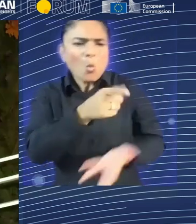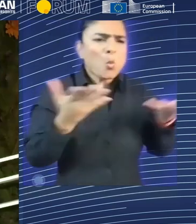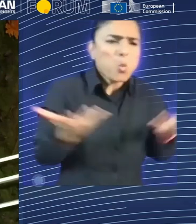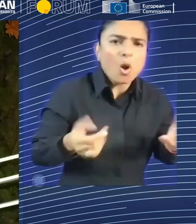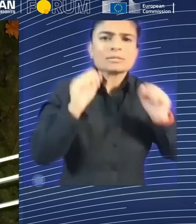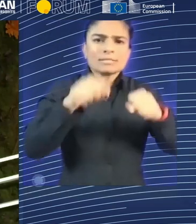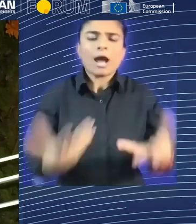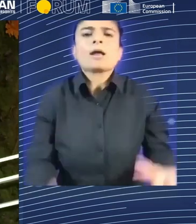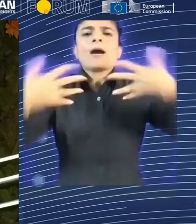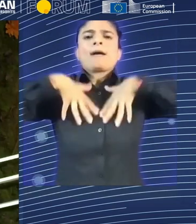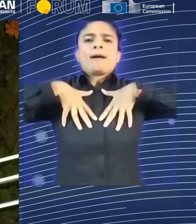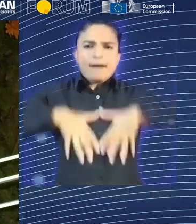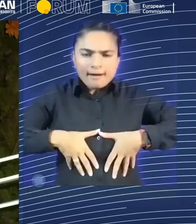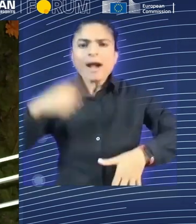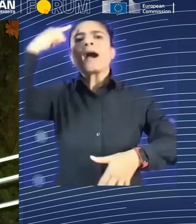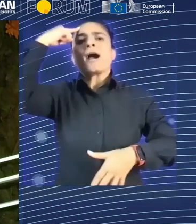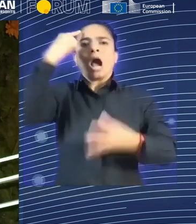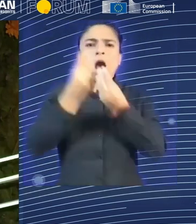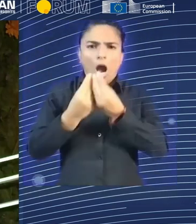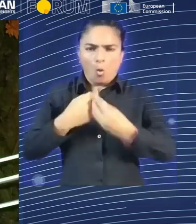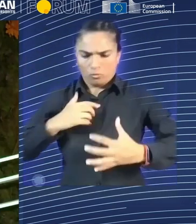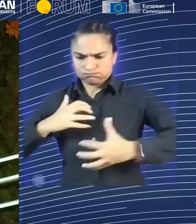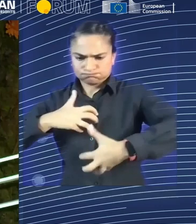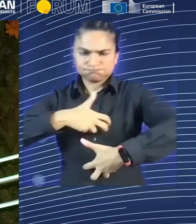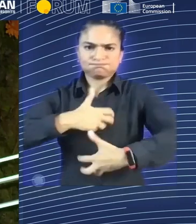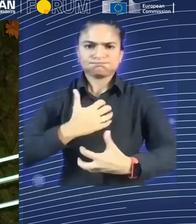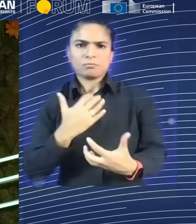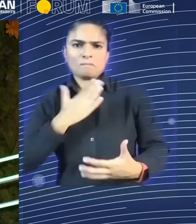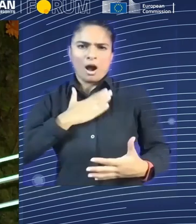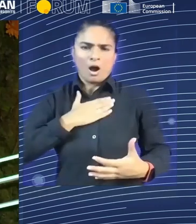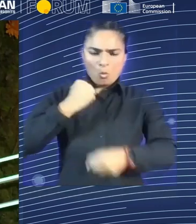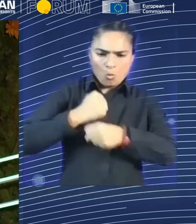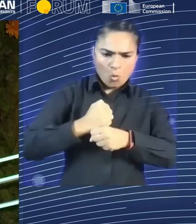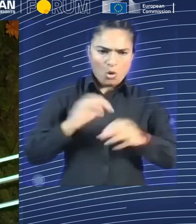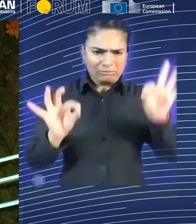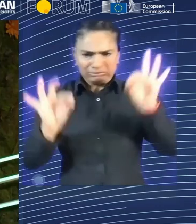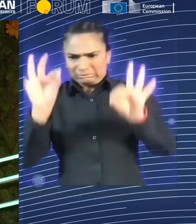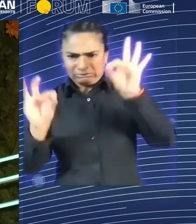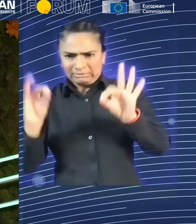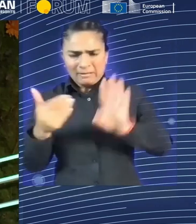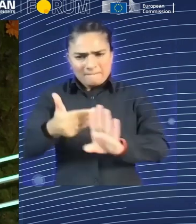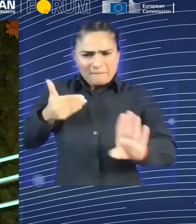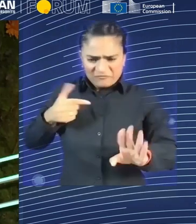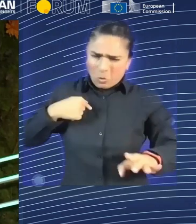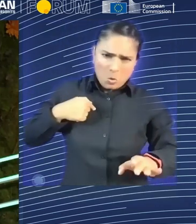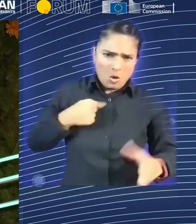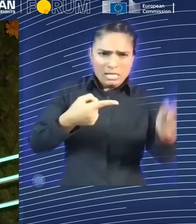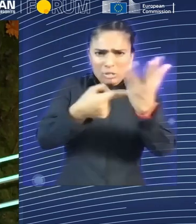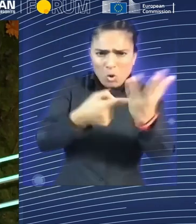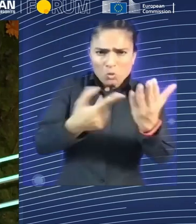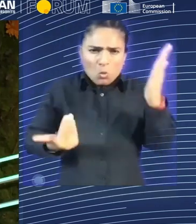it's an all firing kind of angle. What I would like to add is what I see with my clients. So I think